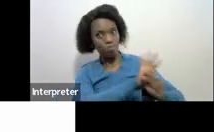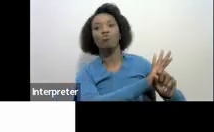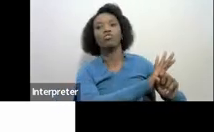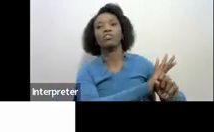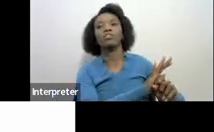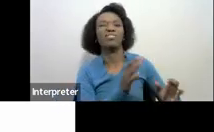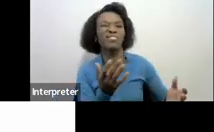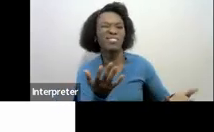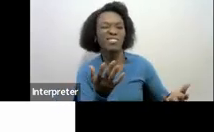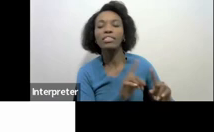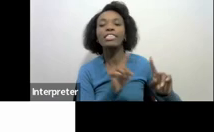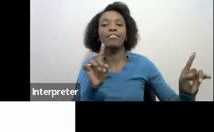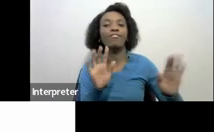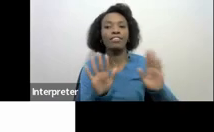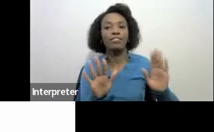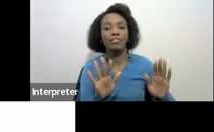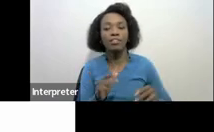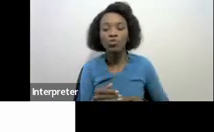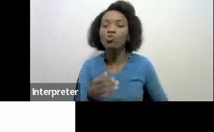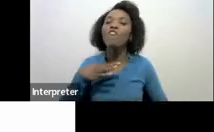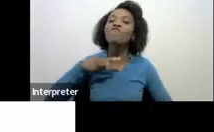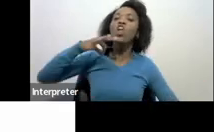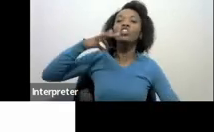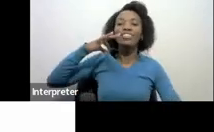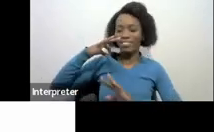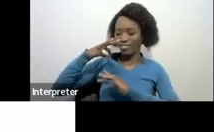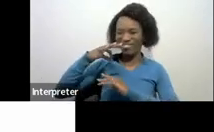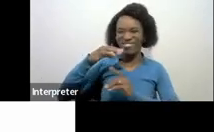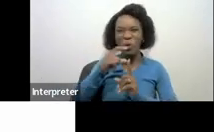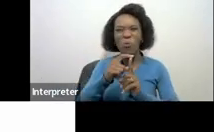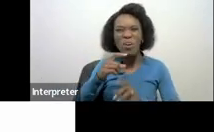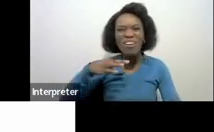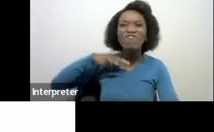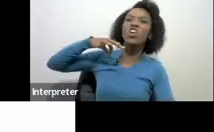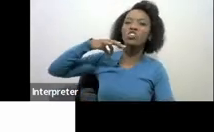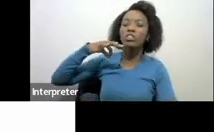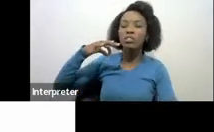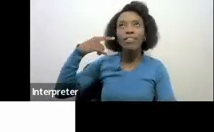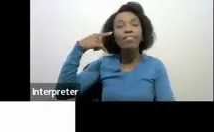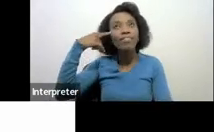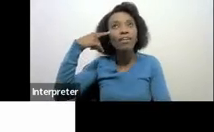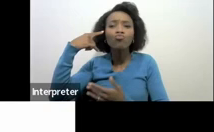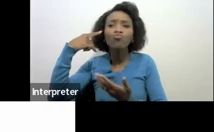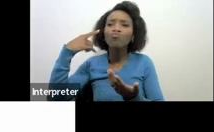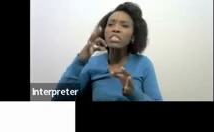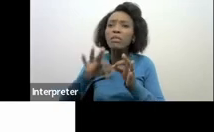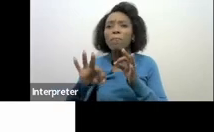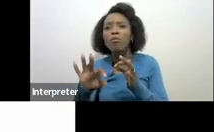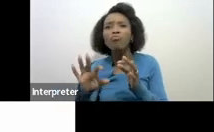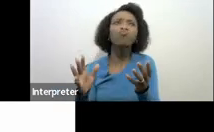this terminology this term voluntary you might think it's a very simple term